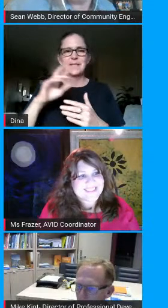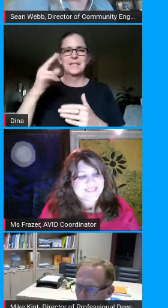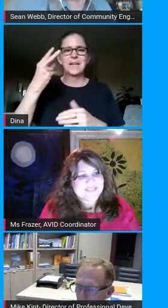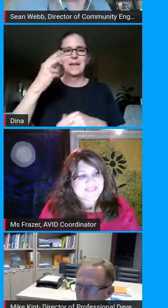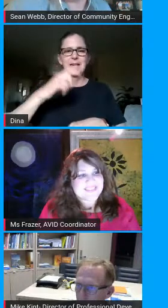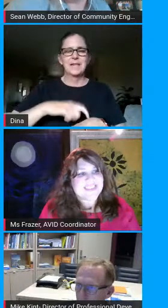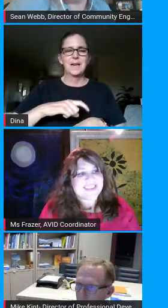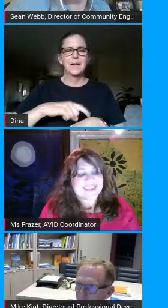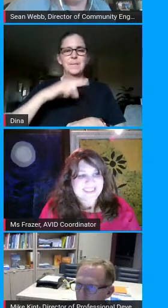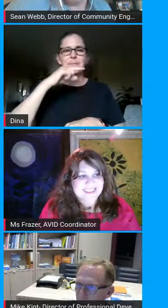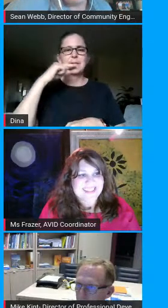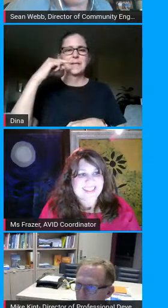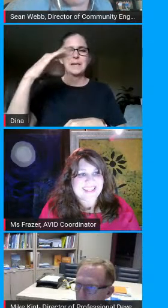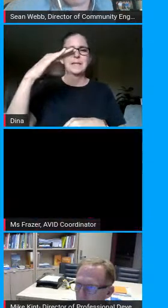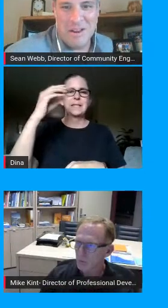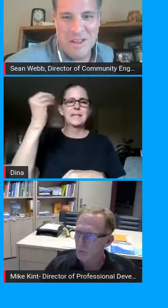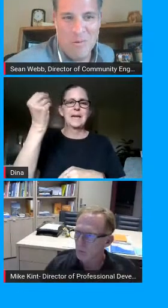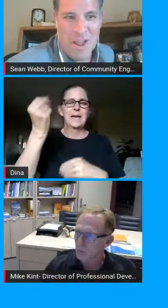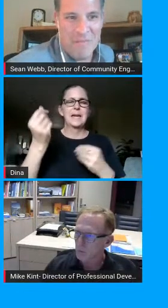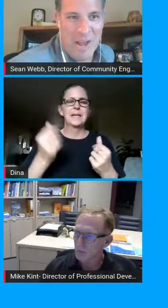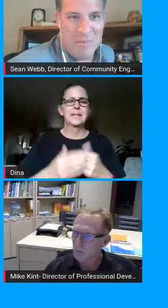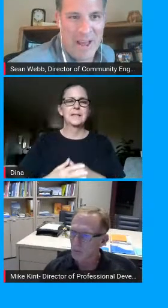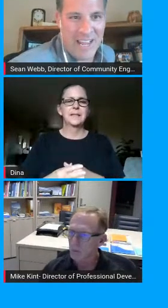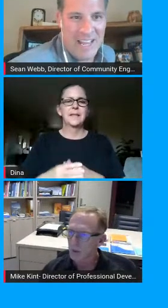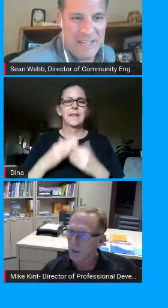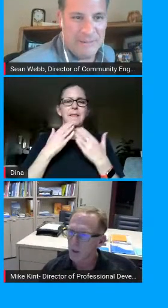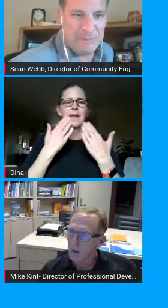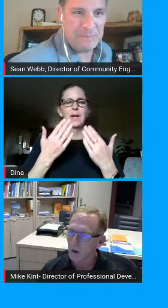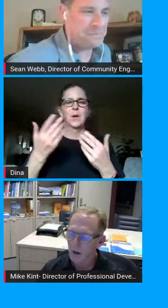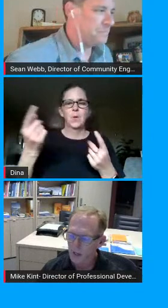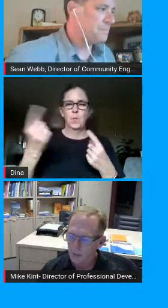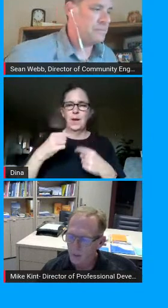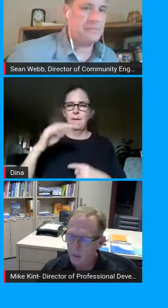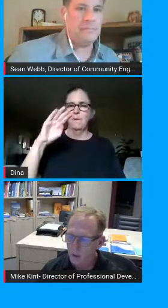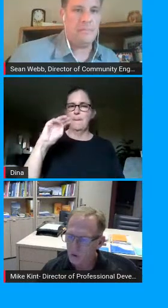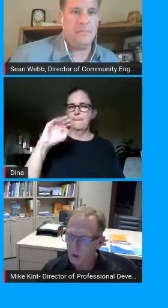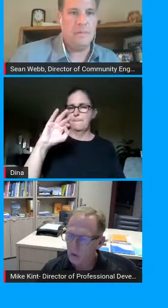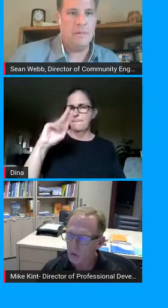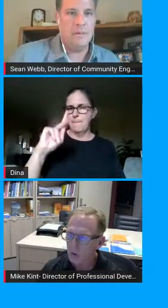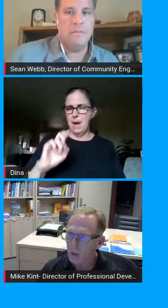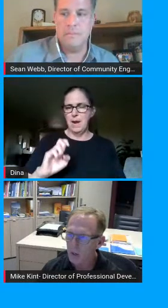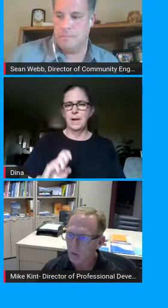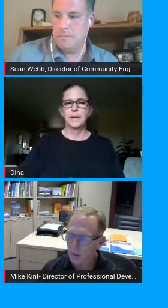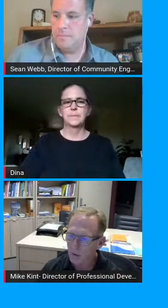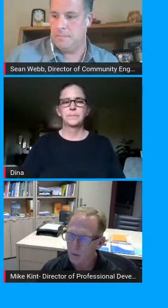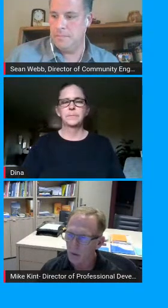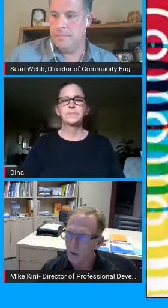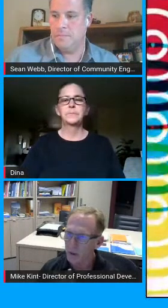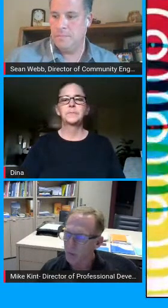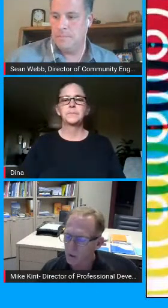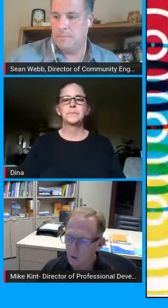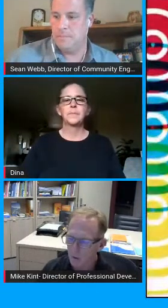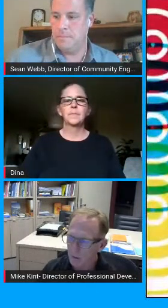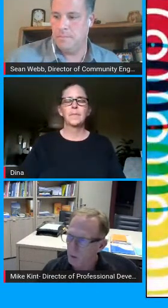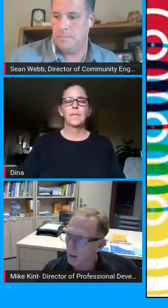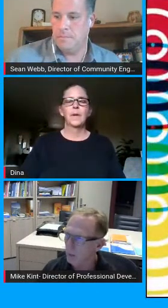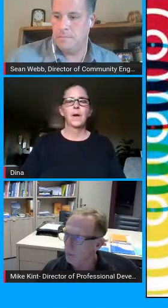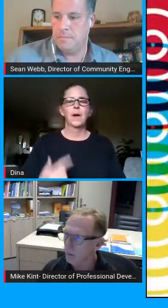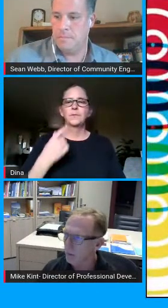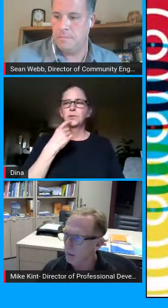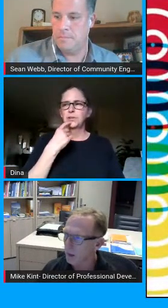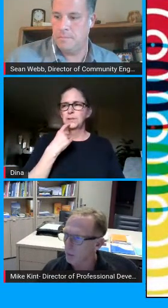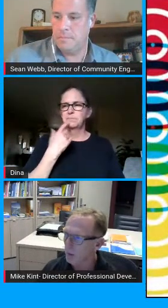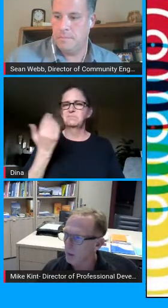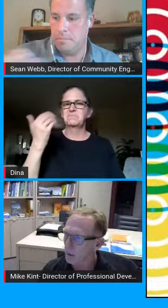foundation doing it so thank you very much and we have mike back all right thank you sean just to kind of reiterate what you had mentioned earlier